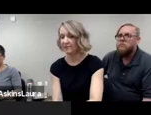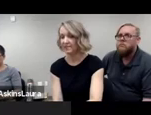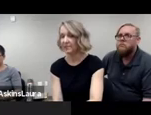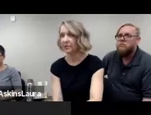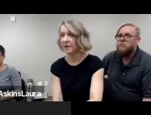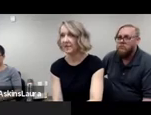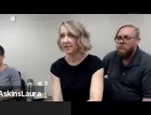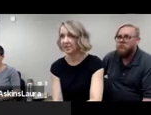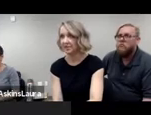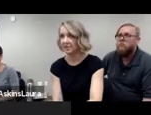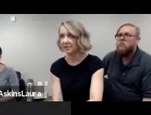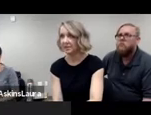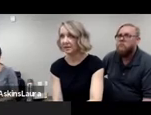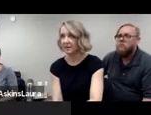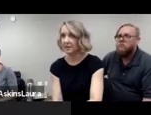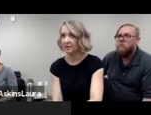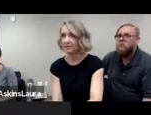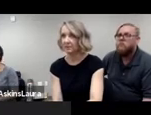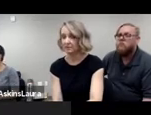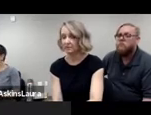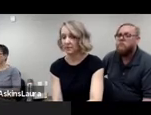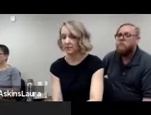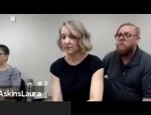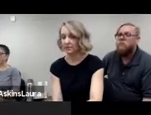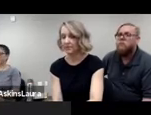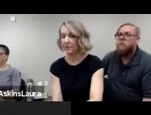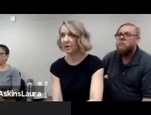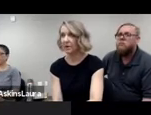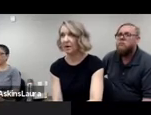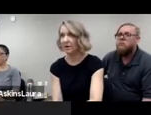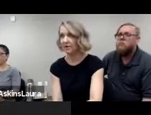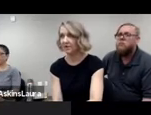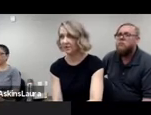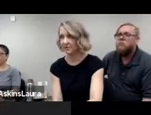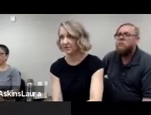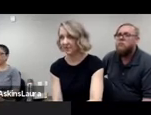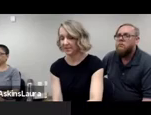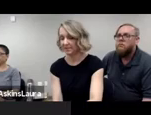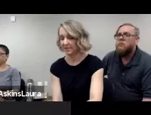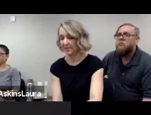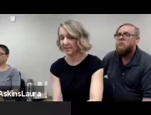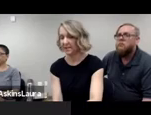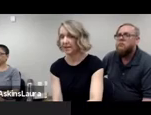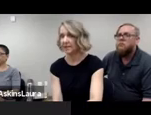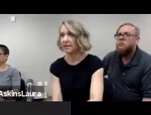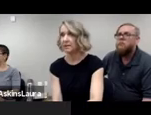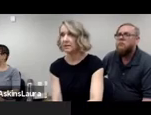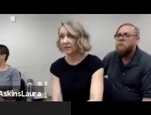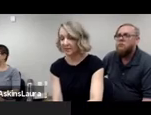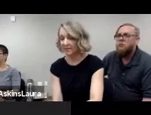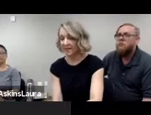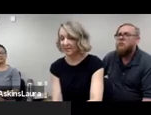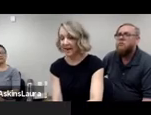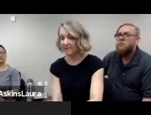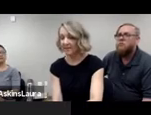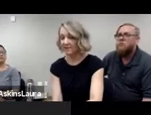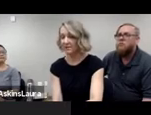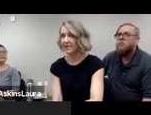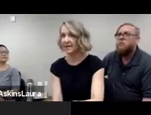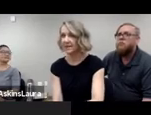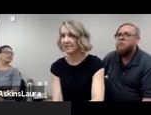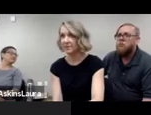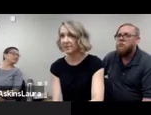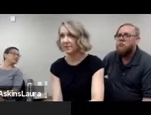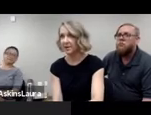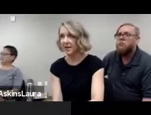of reasonable accommodations for all individuals with disabilities, several studies have